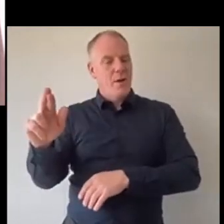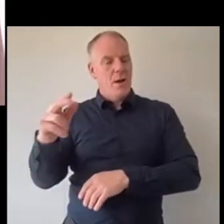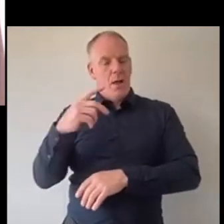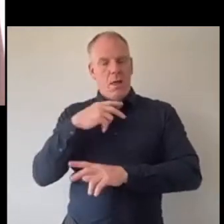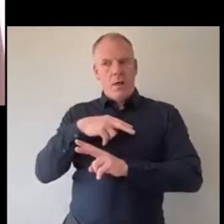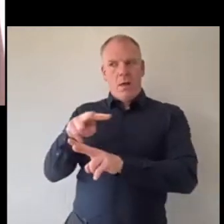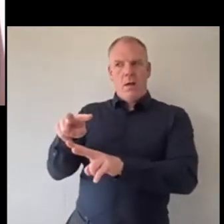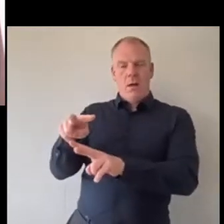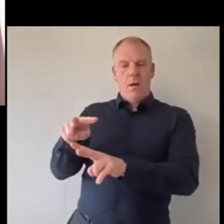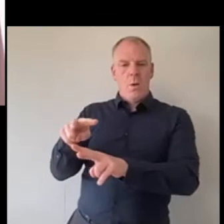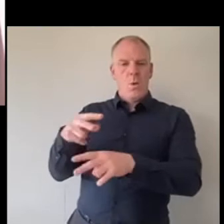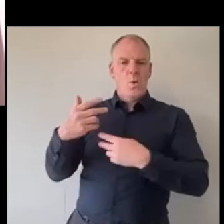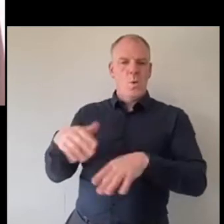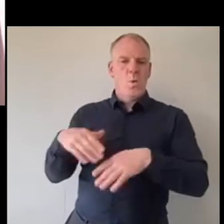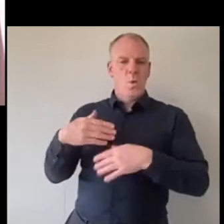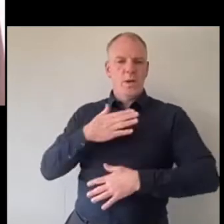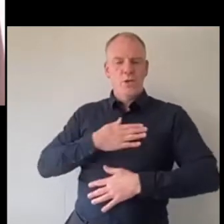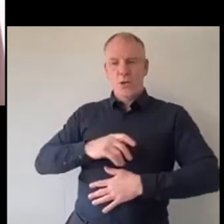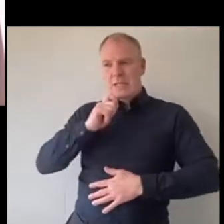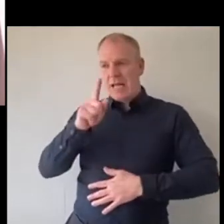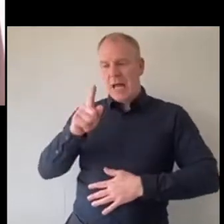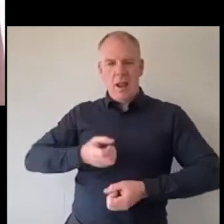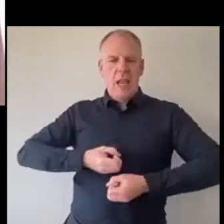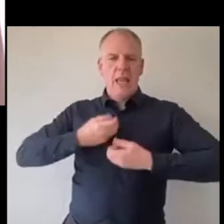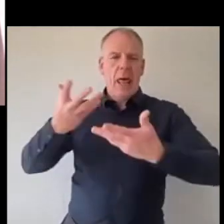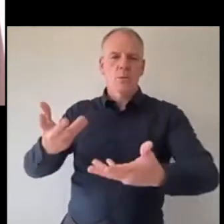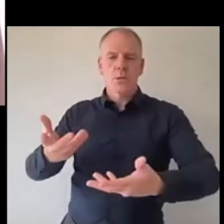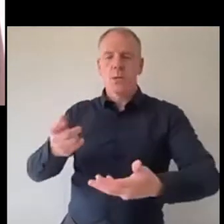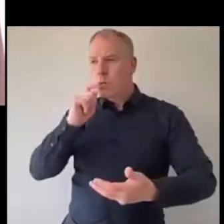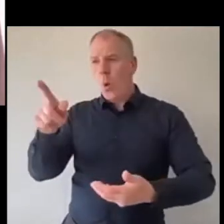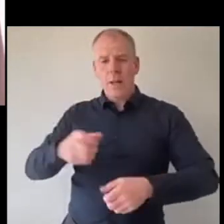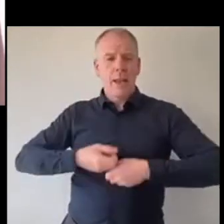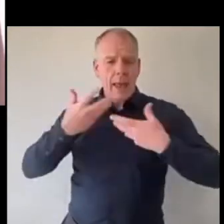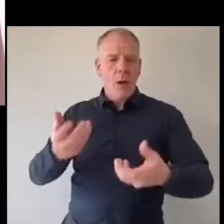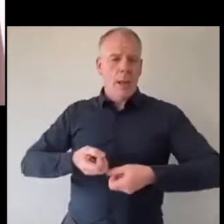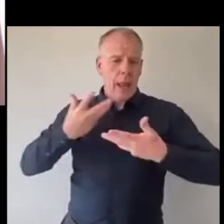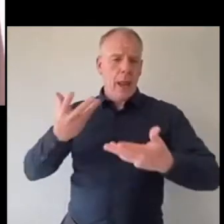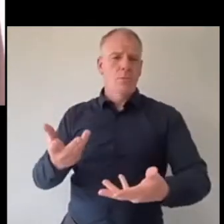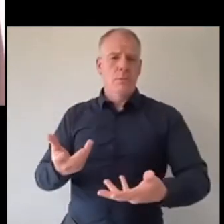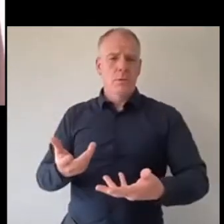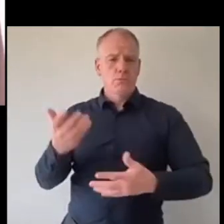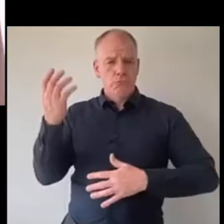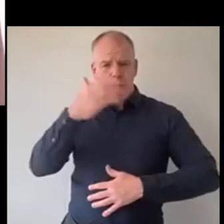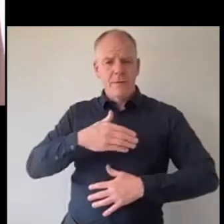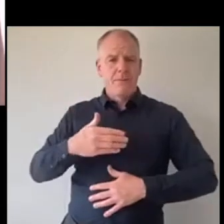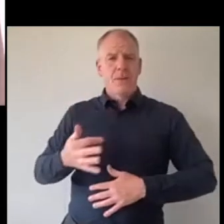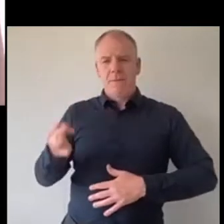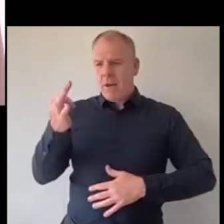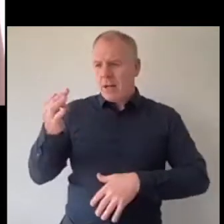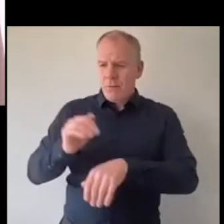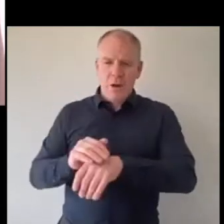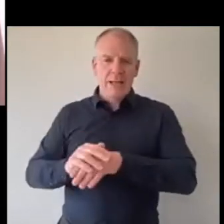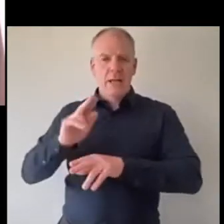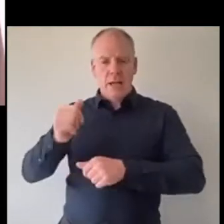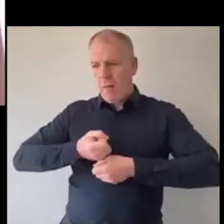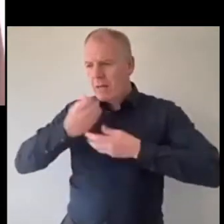say to her literally purge yourself let it out express it find somebody who lets you express it and I